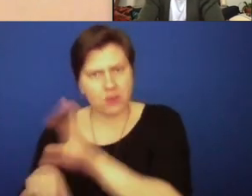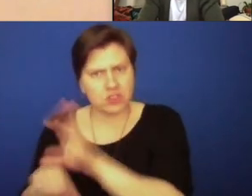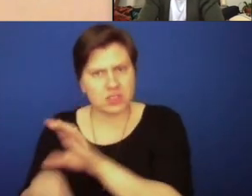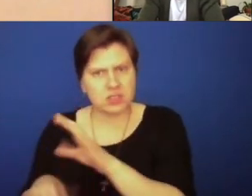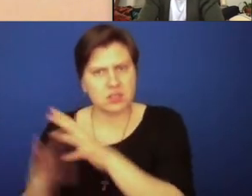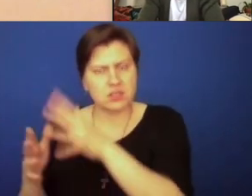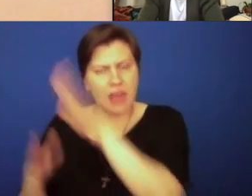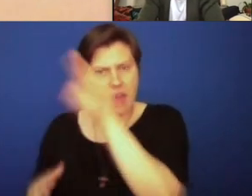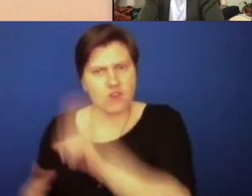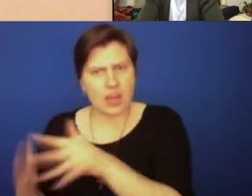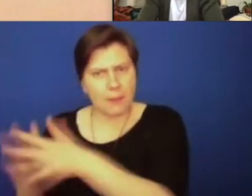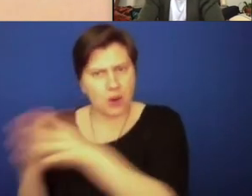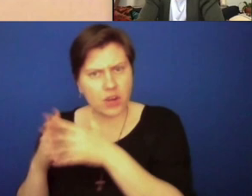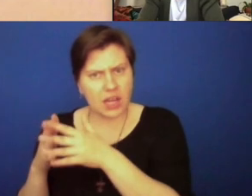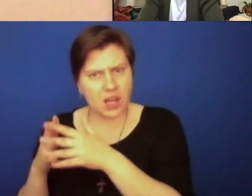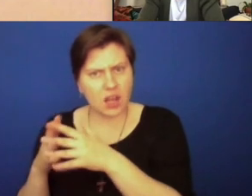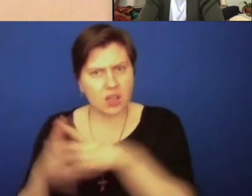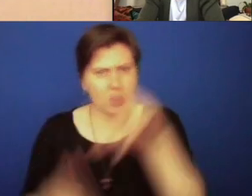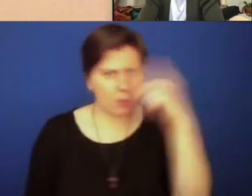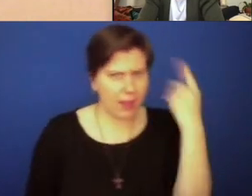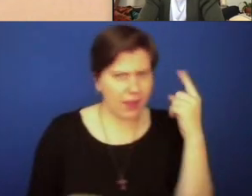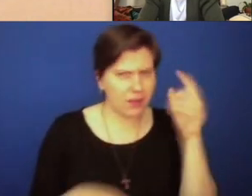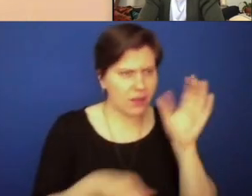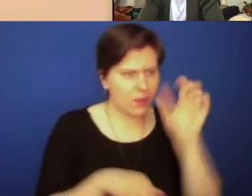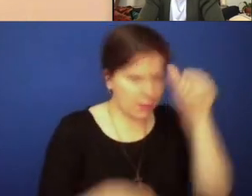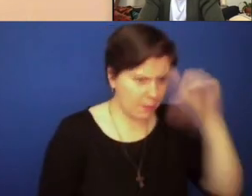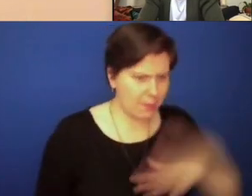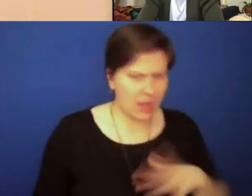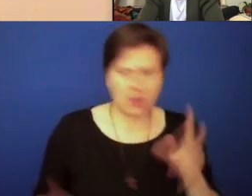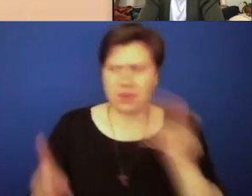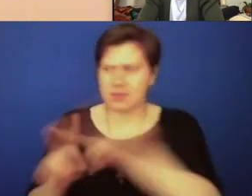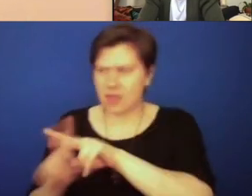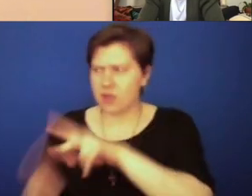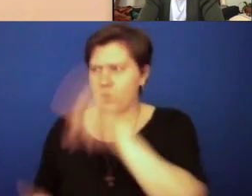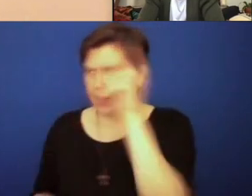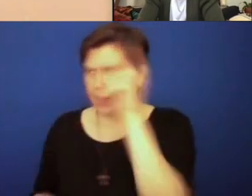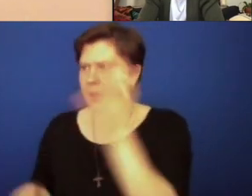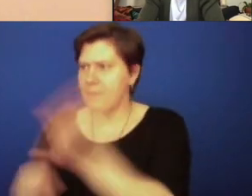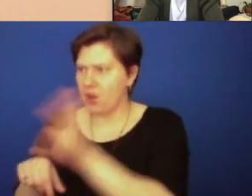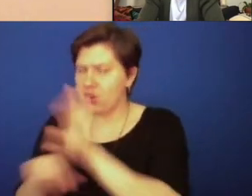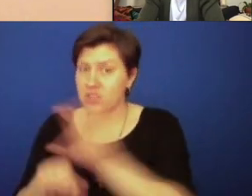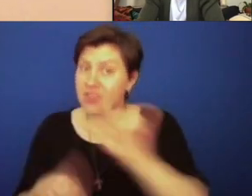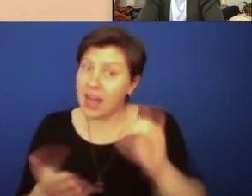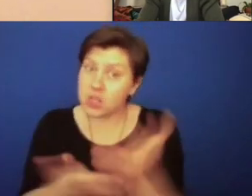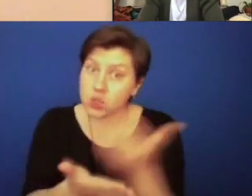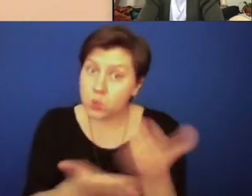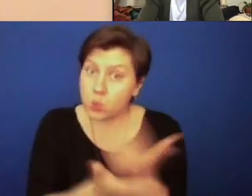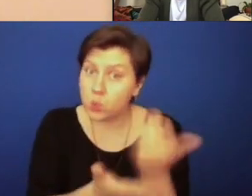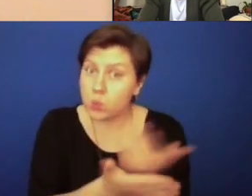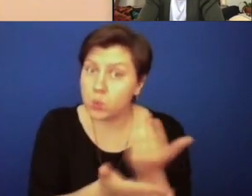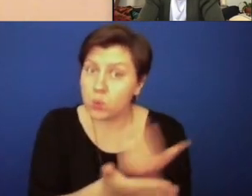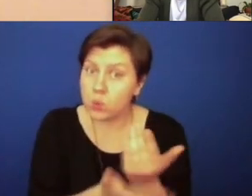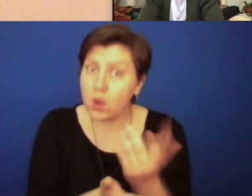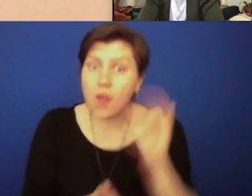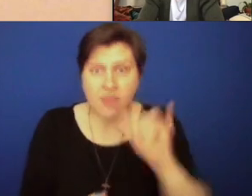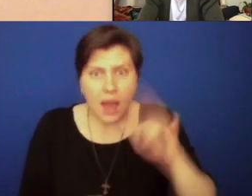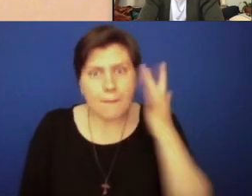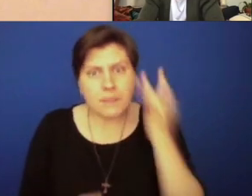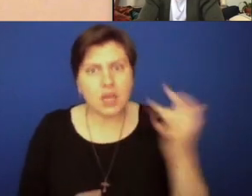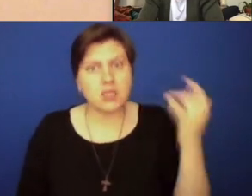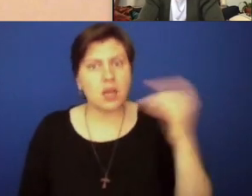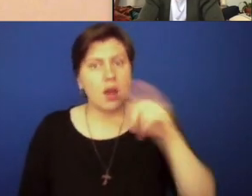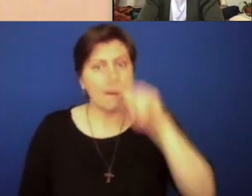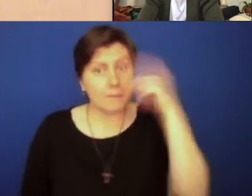So that the idea of Black men actually being assigned to Black parishes is a relatively new phenomenon. And it comes as a result of massive